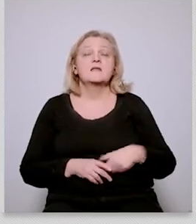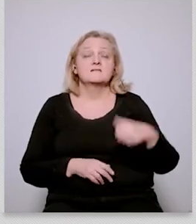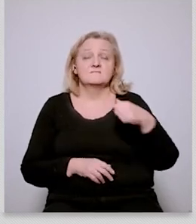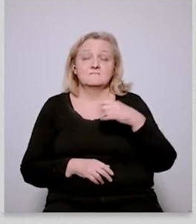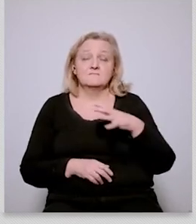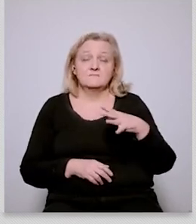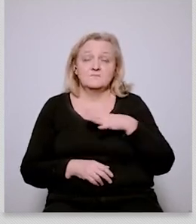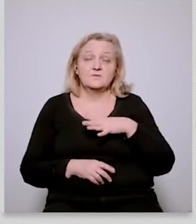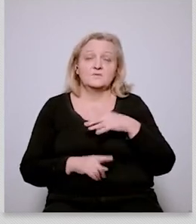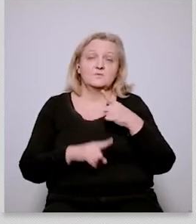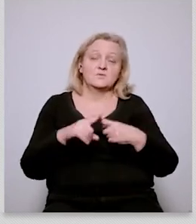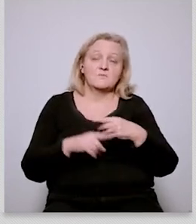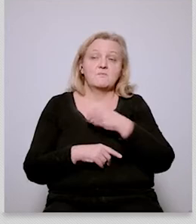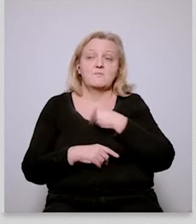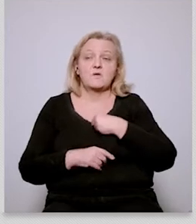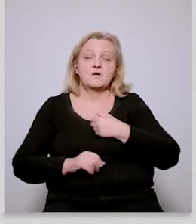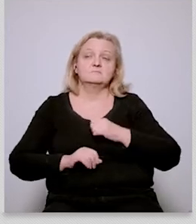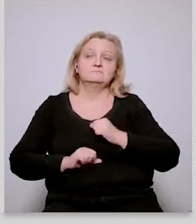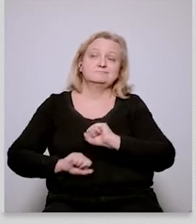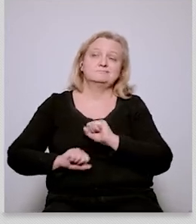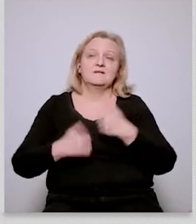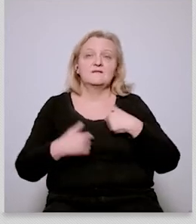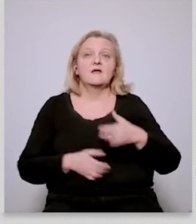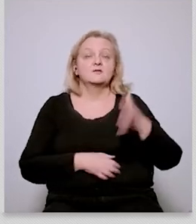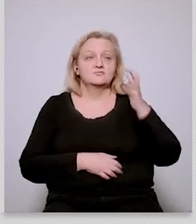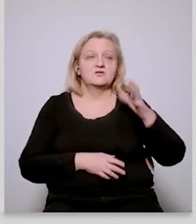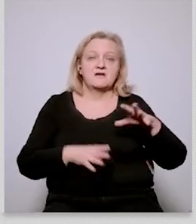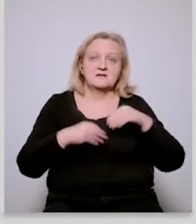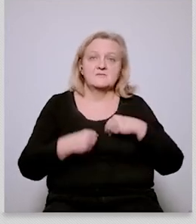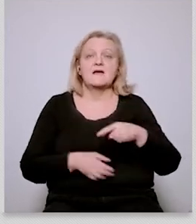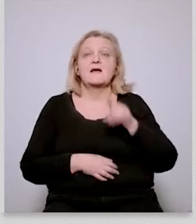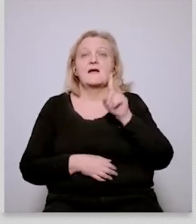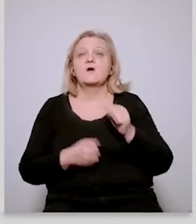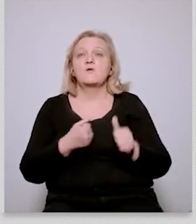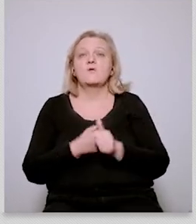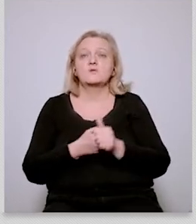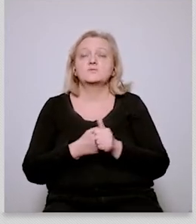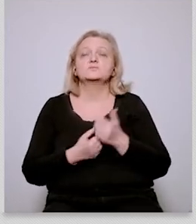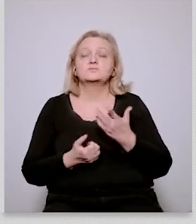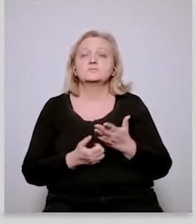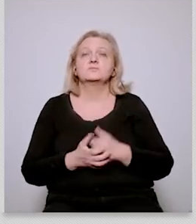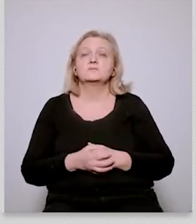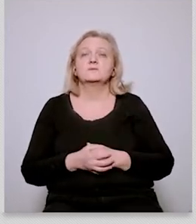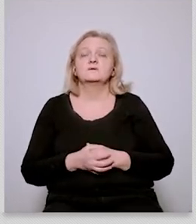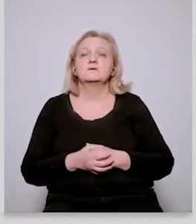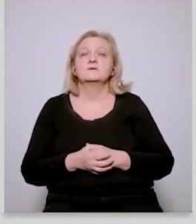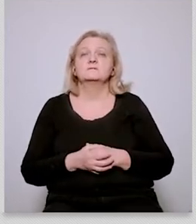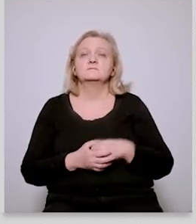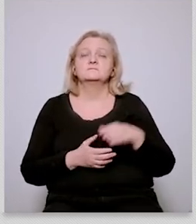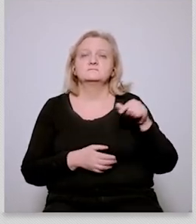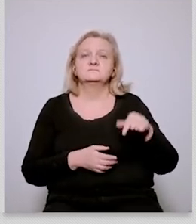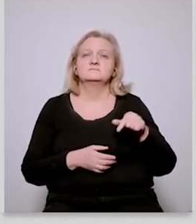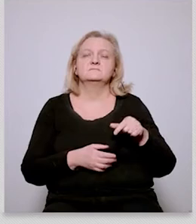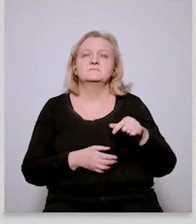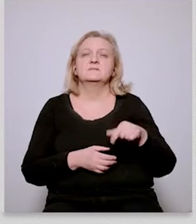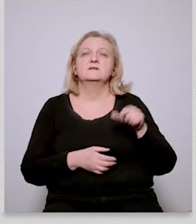down to the real issues when it comes down to the nitty-gritty of the fit for 55 package i mean it seems that suddenly everybody is against and i have to say